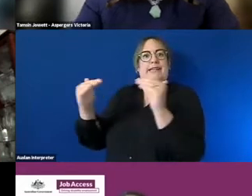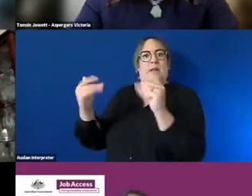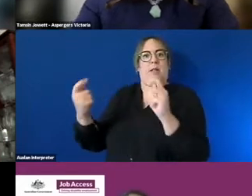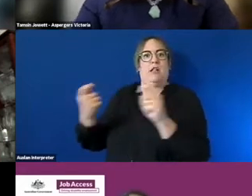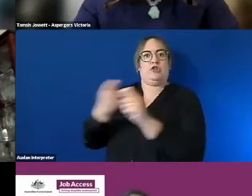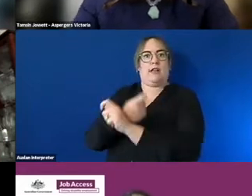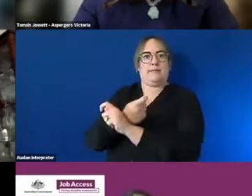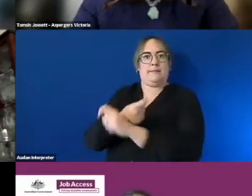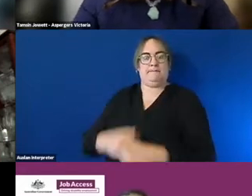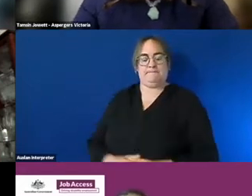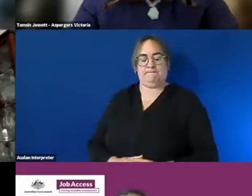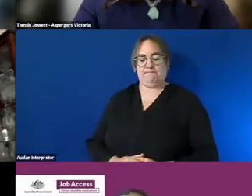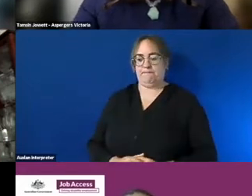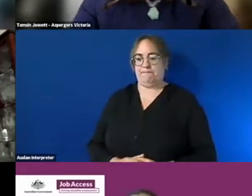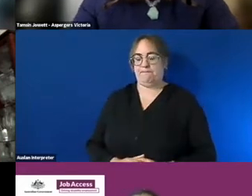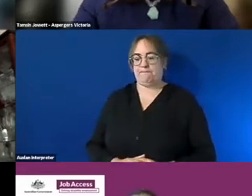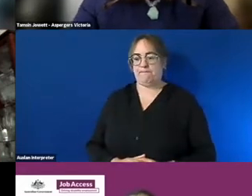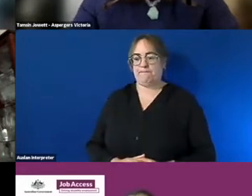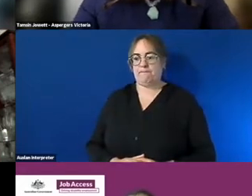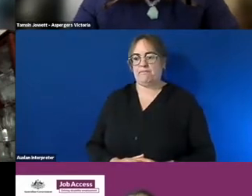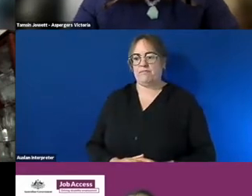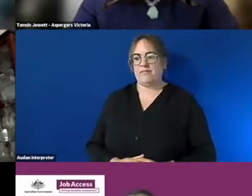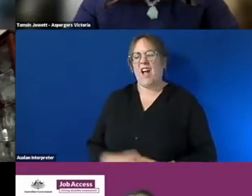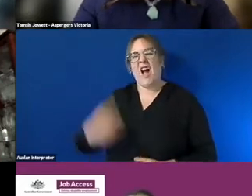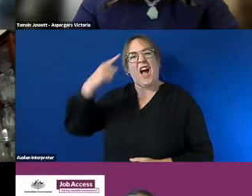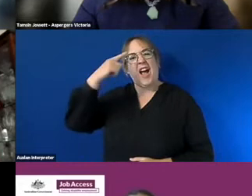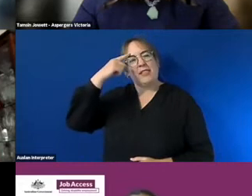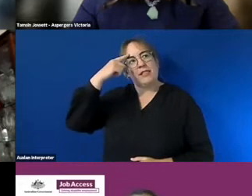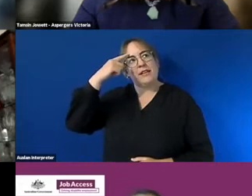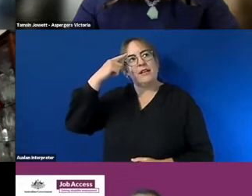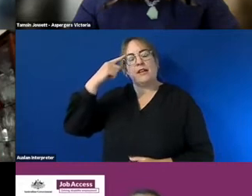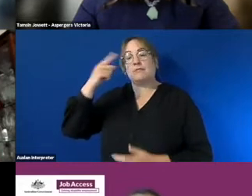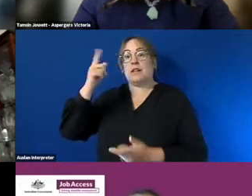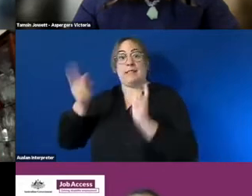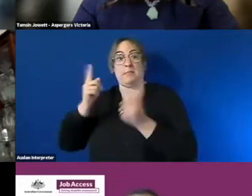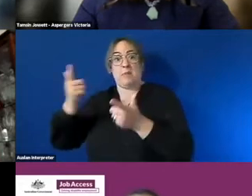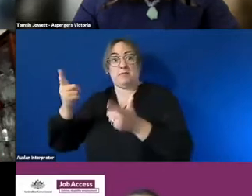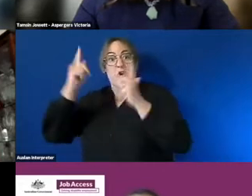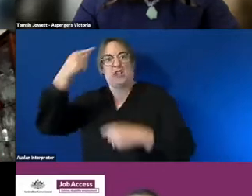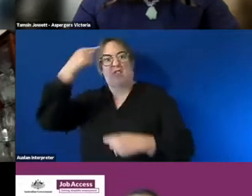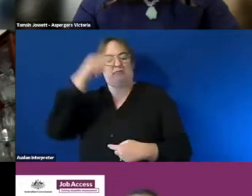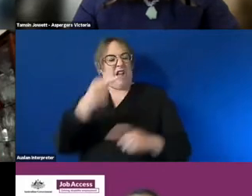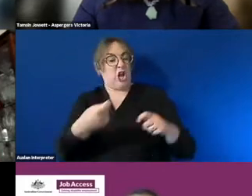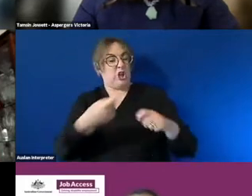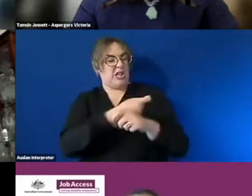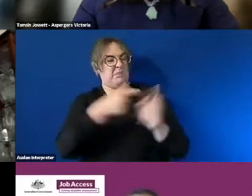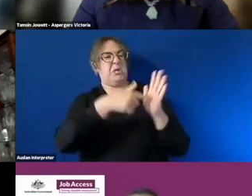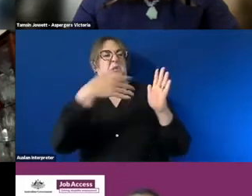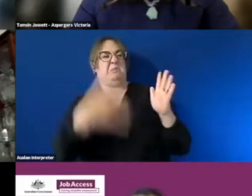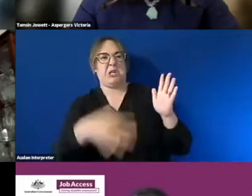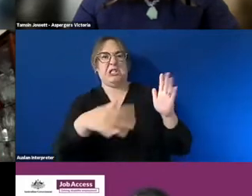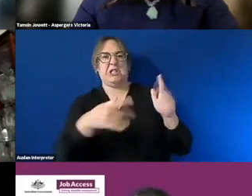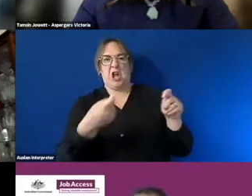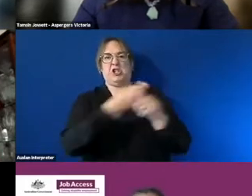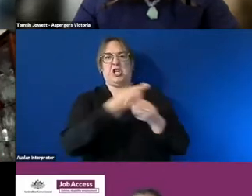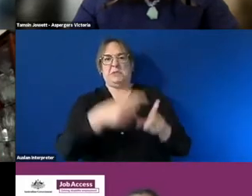think there's always there's there tends to be this idea that they're you know expensive and difficult um to access when the